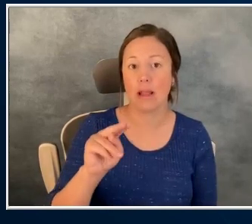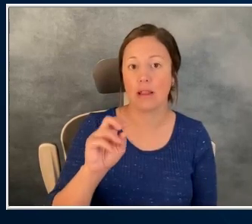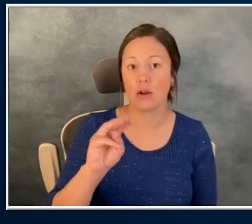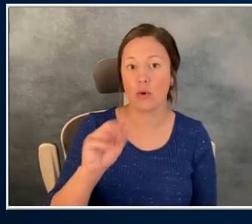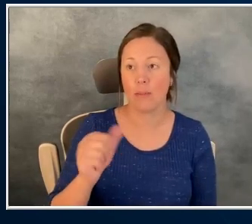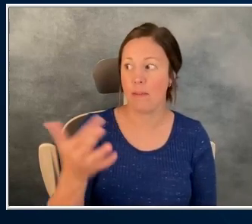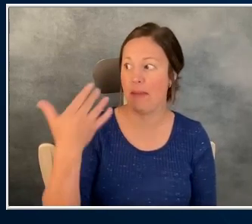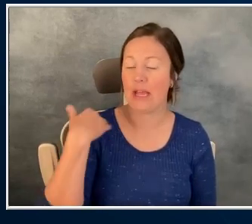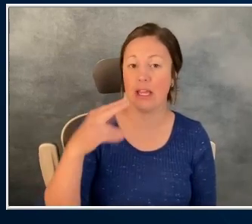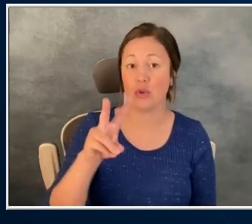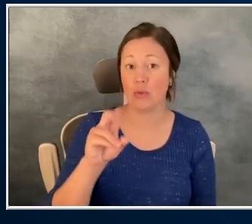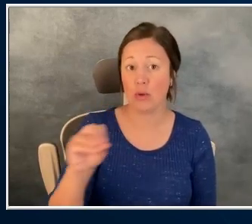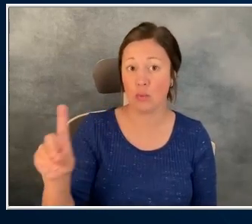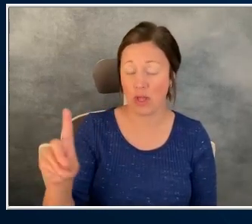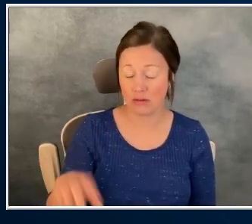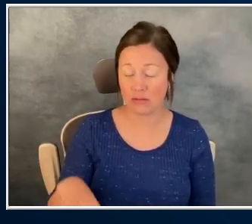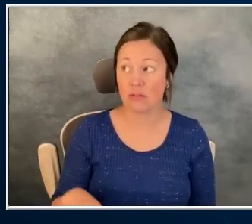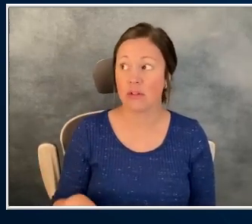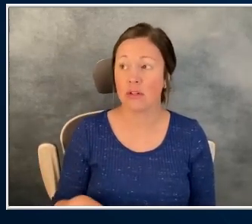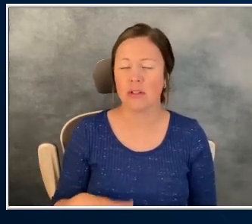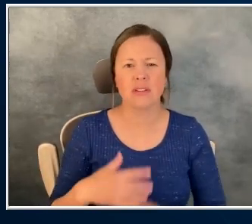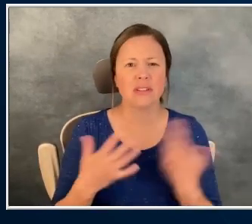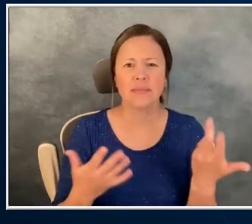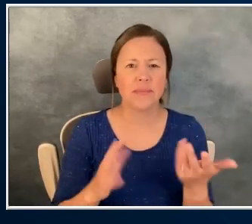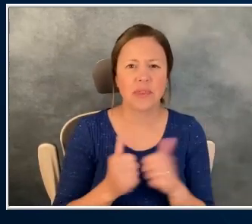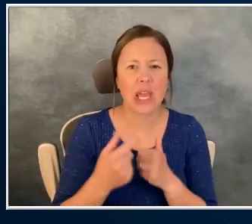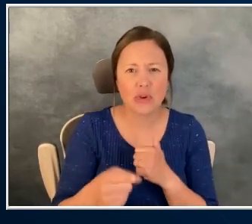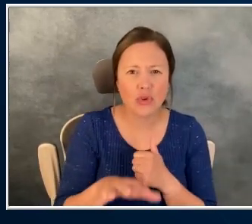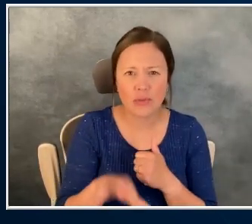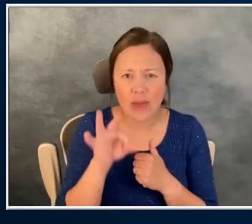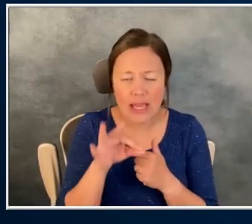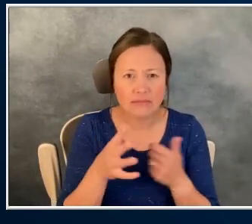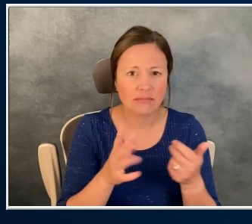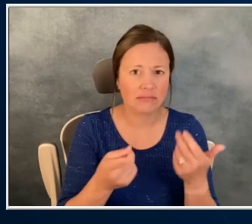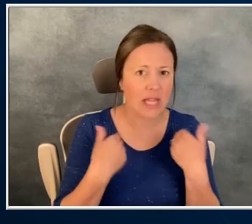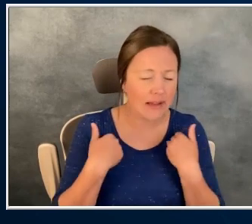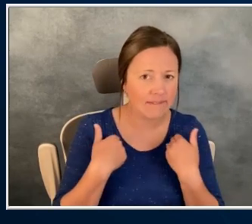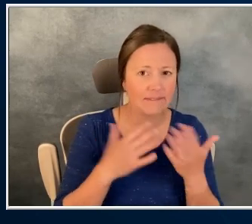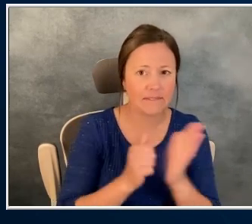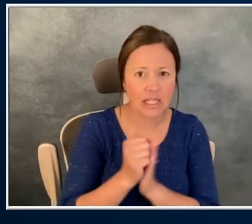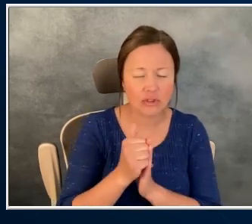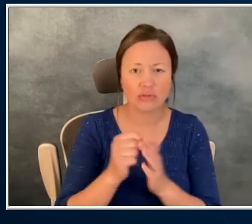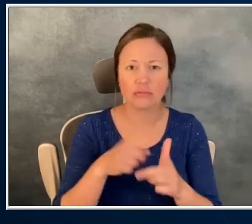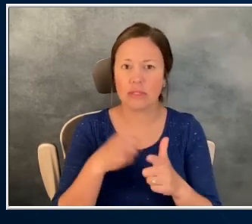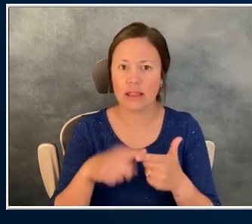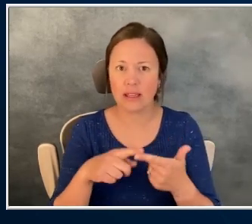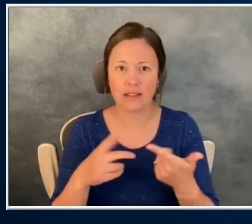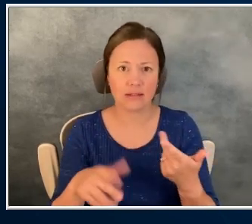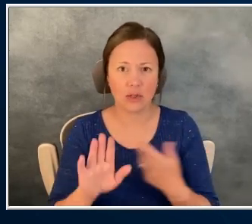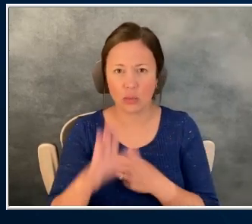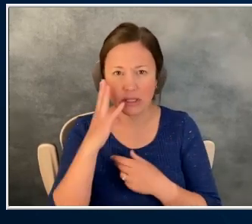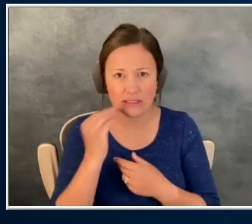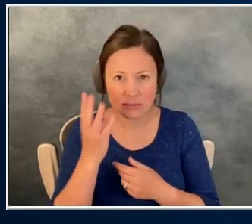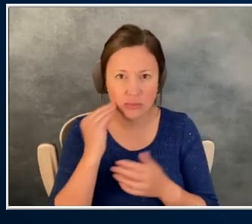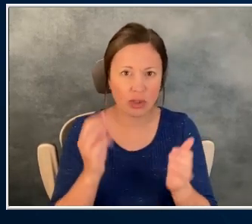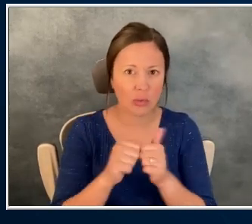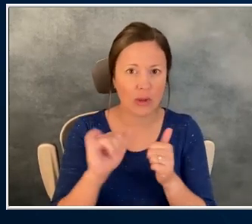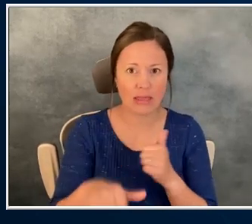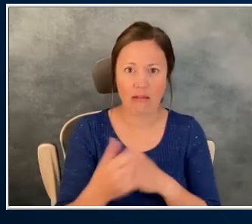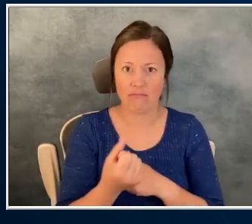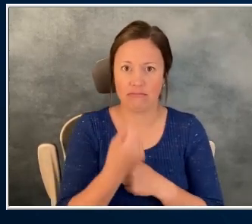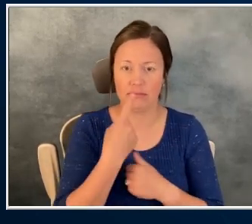a while ago. How did you find out you had melanoma and then tell us your journey into the oral cancer treatments?